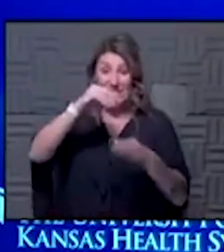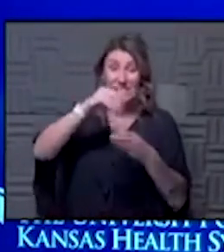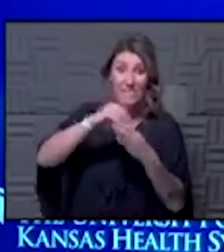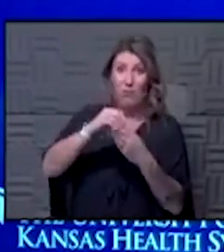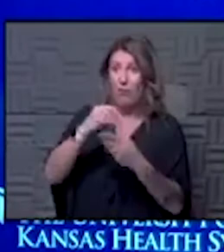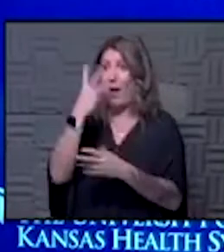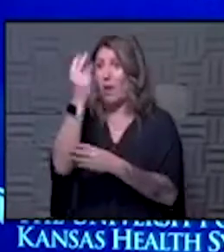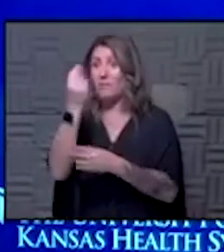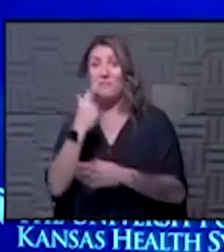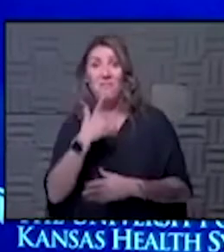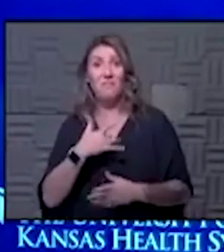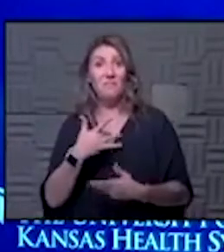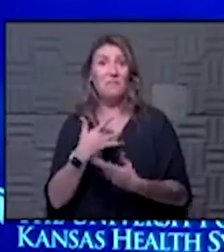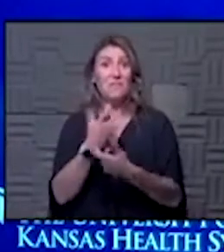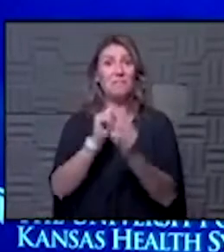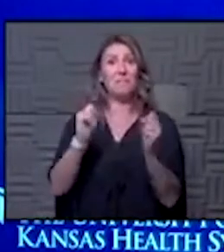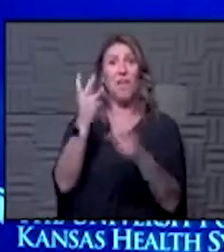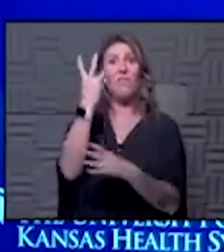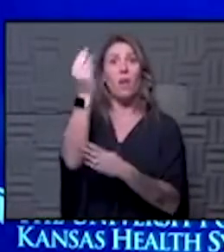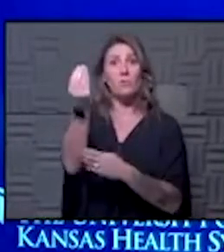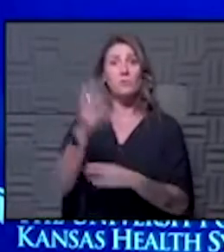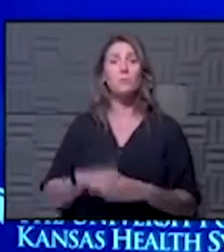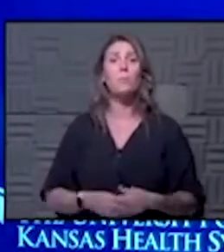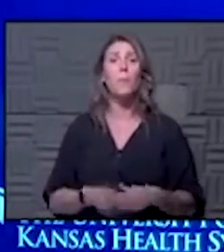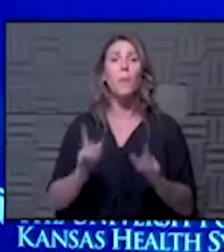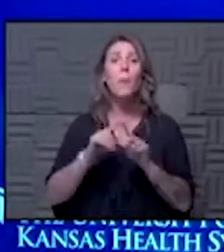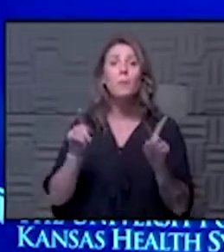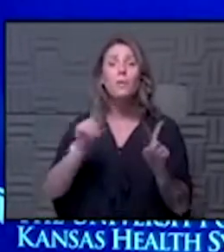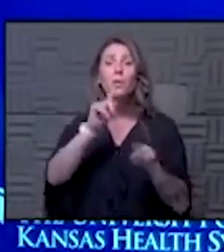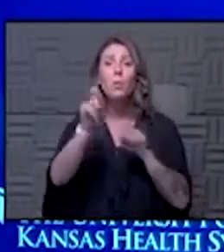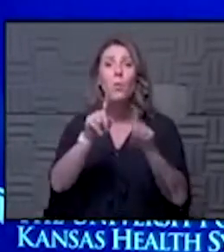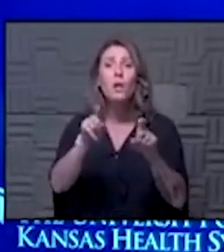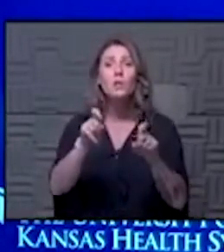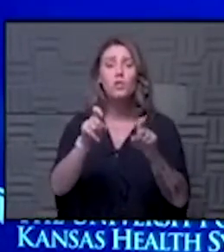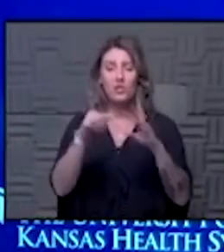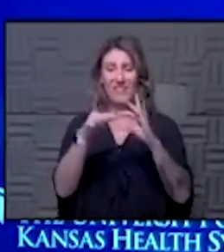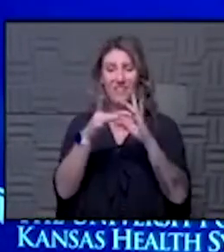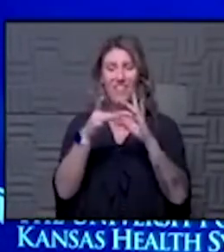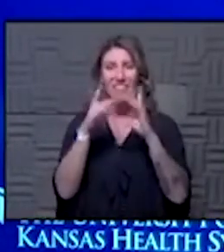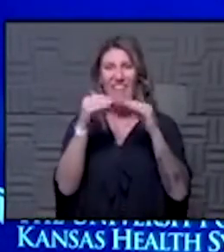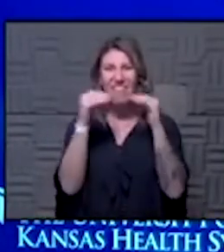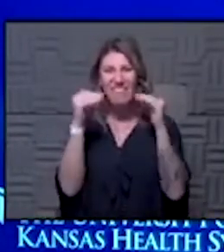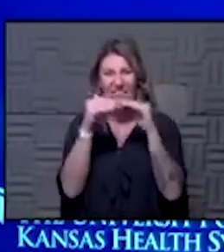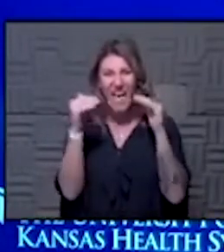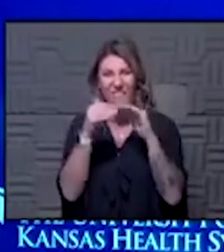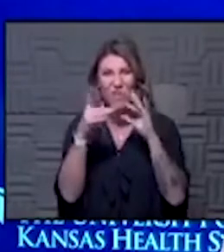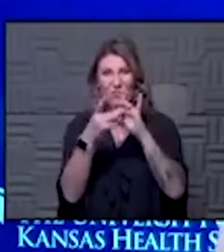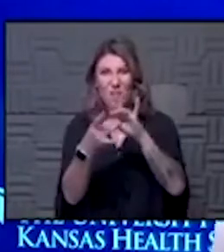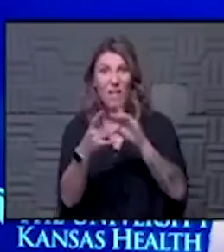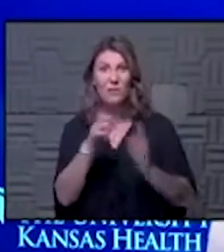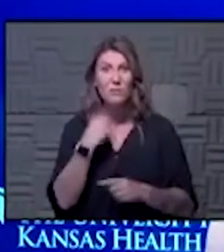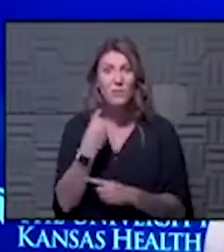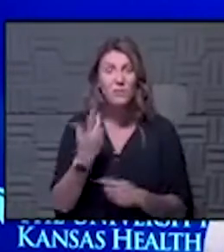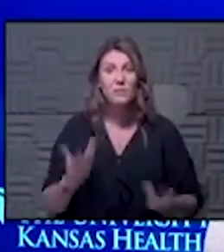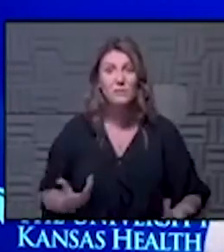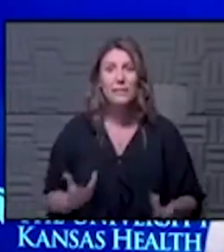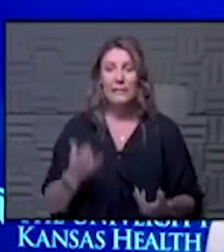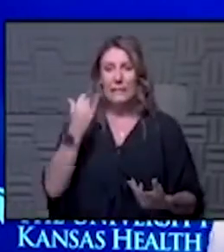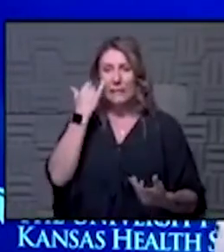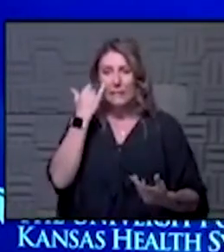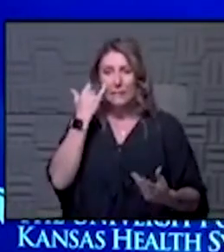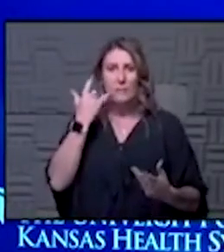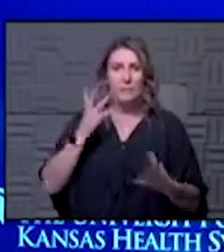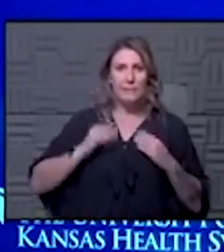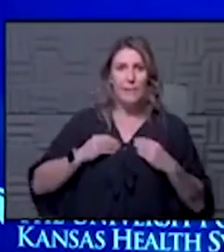think i'm pretty darn safe out there so those are questions about levels of risk you're willing to take on if you're really going to say